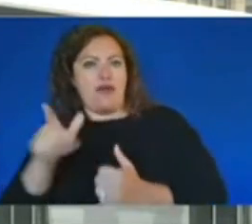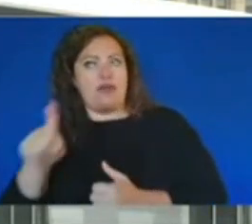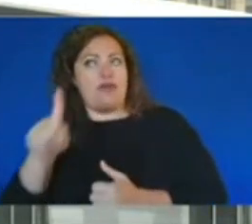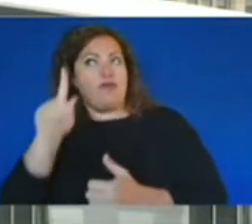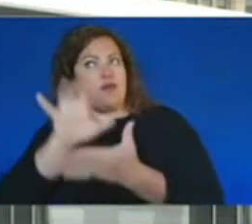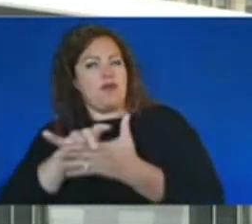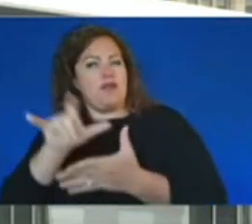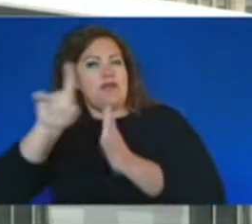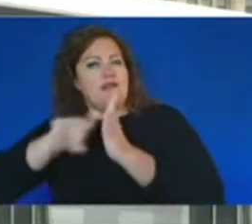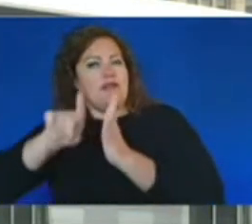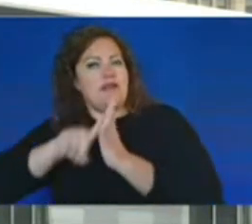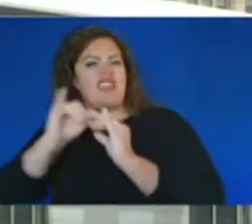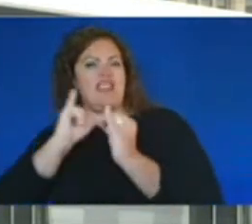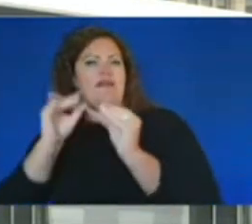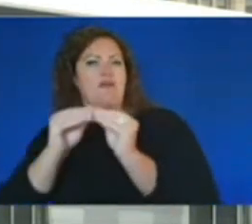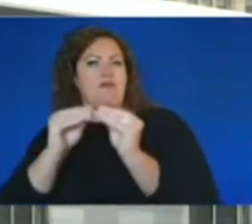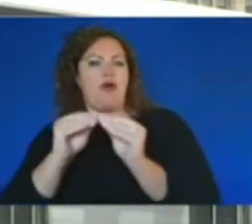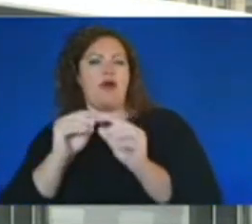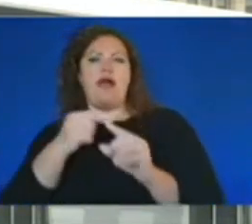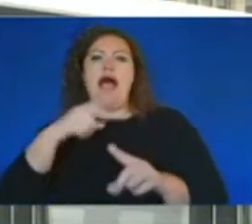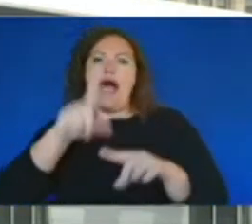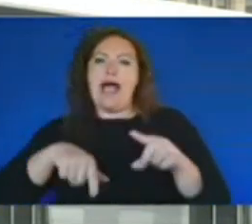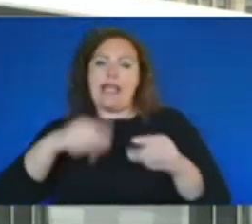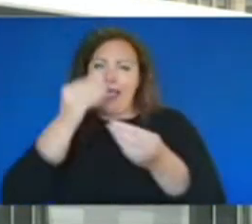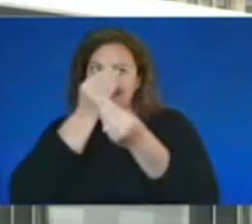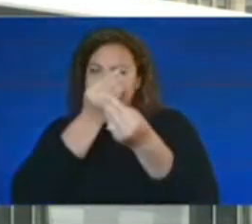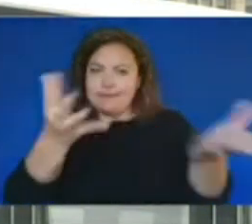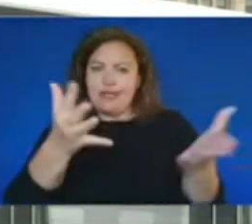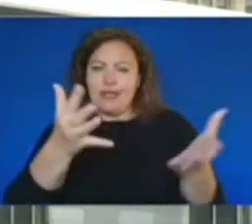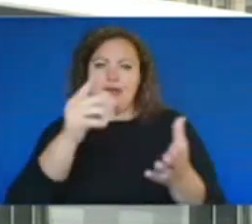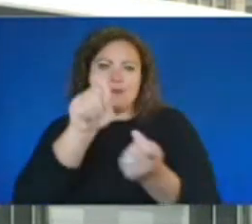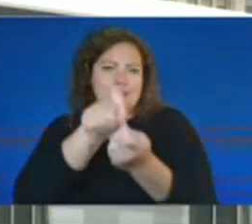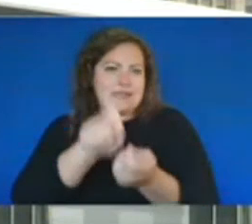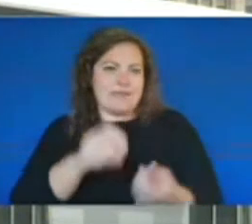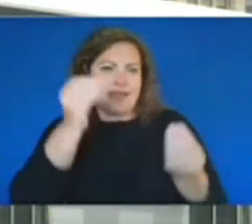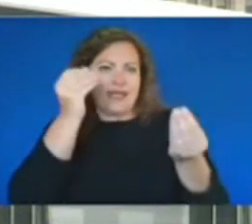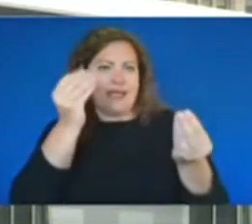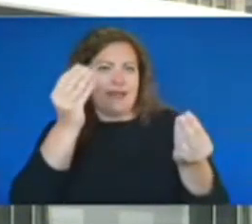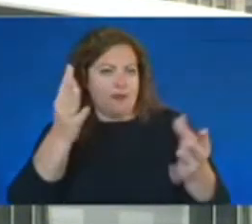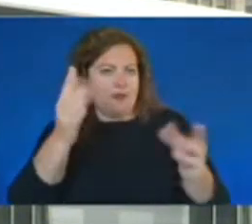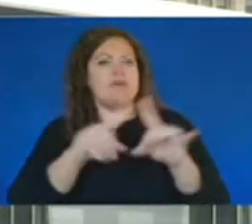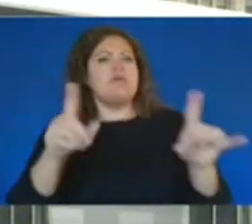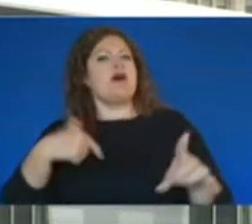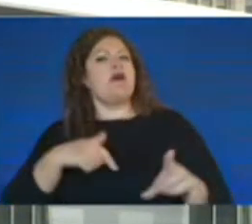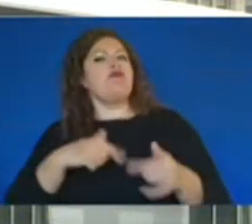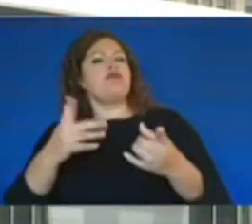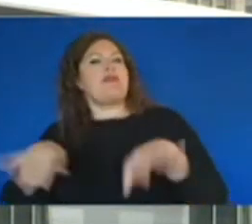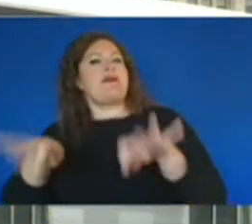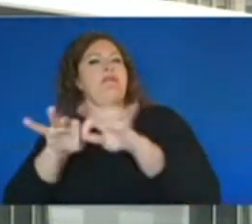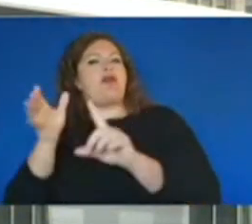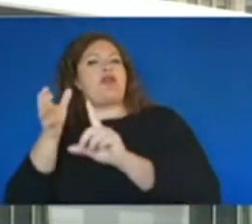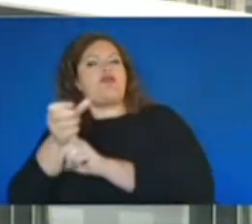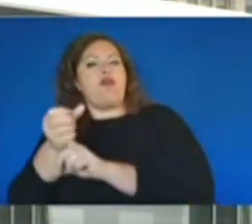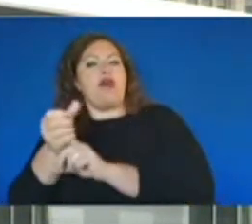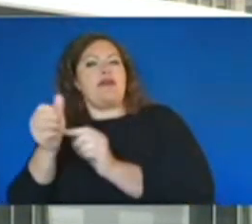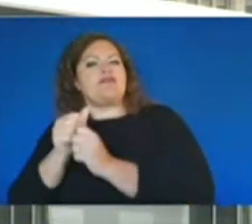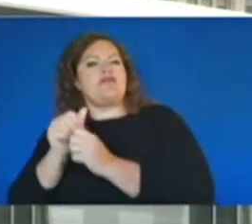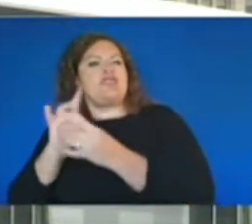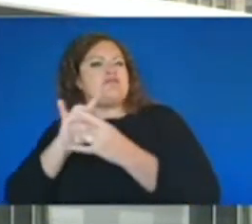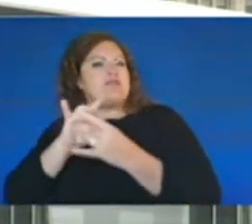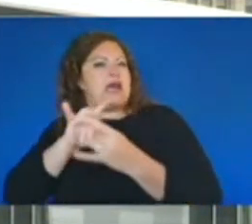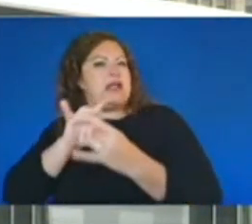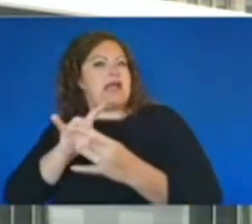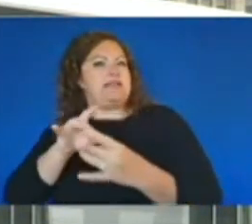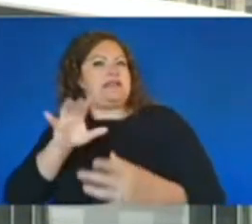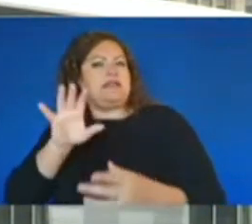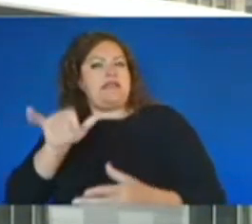investigated further. So I can't share the specifics of that, but we have made some significant arrests of what I would call internal to the investigation that have helped progress the investigation.